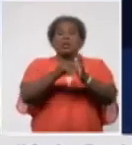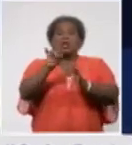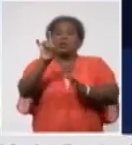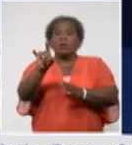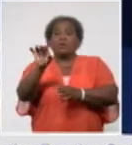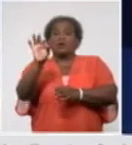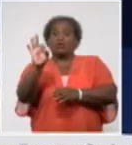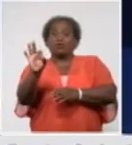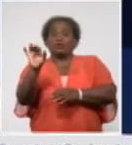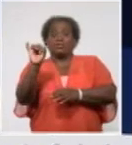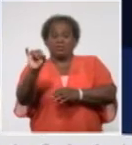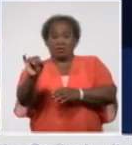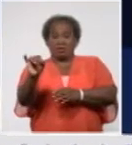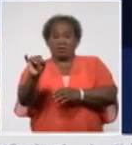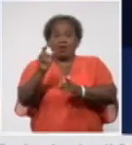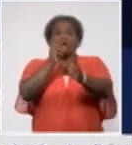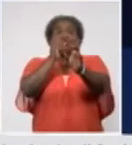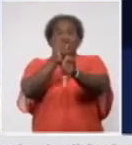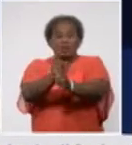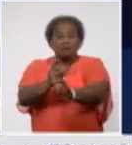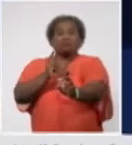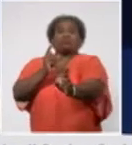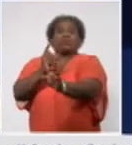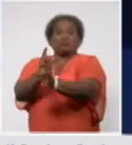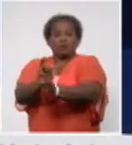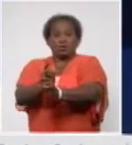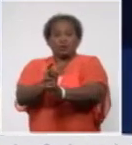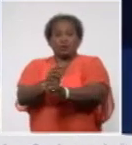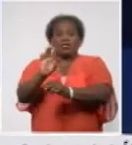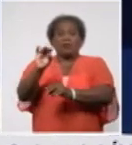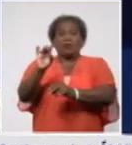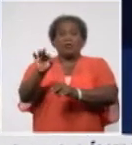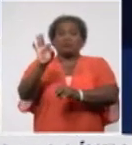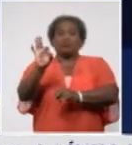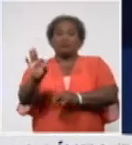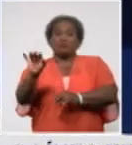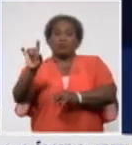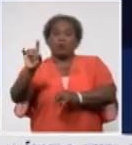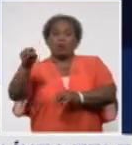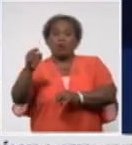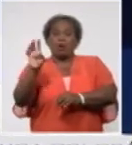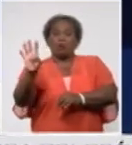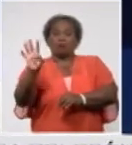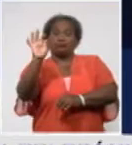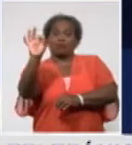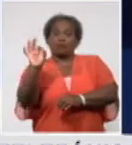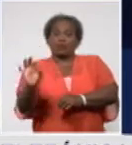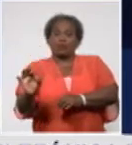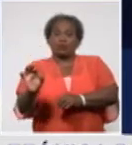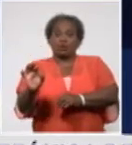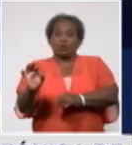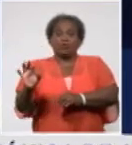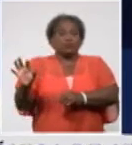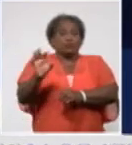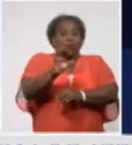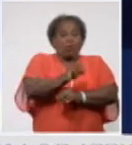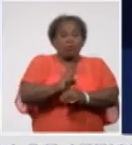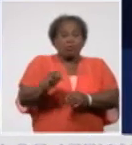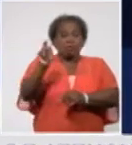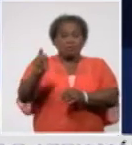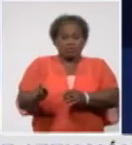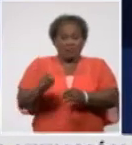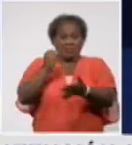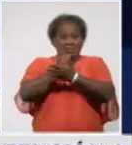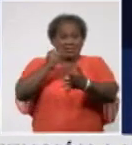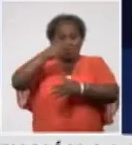yet to be determined. This means that the source of infection in 46 cases reported